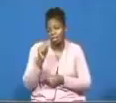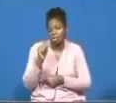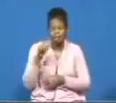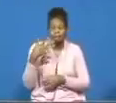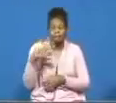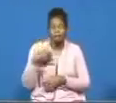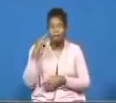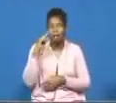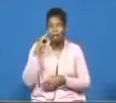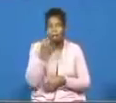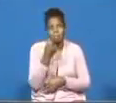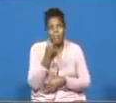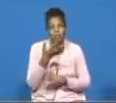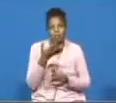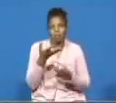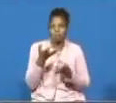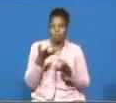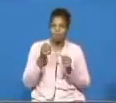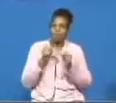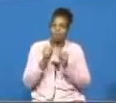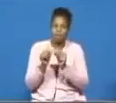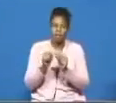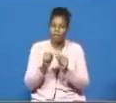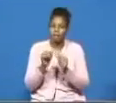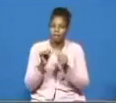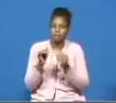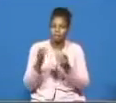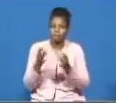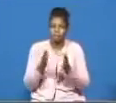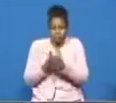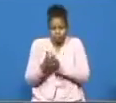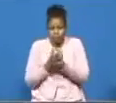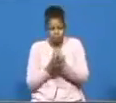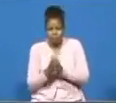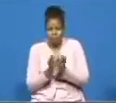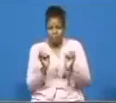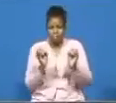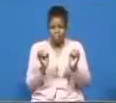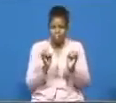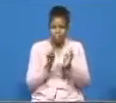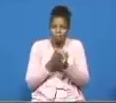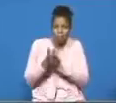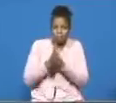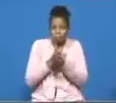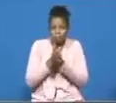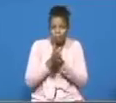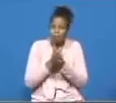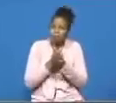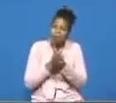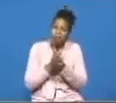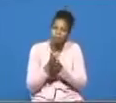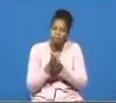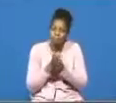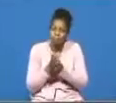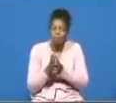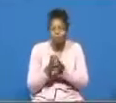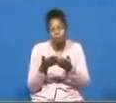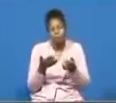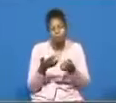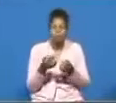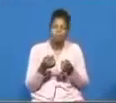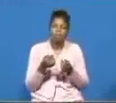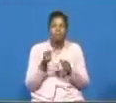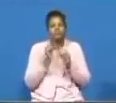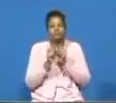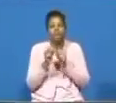the children of israel they were getting discouraged for some of the reasons two of the main reasons number one the place that